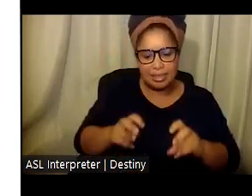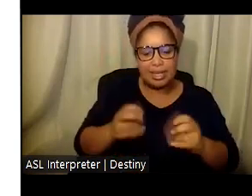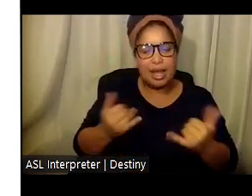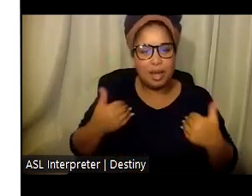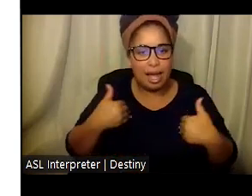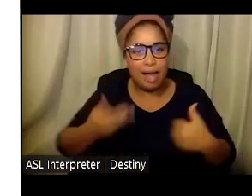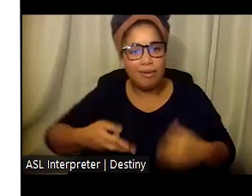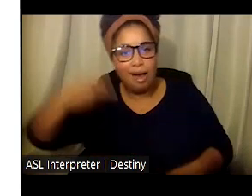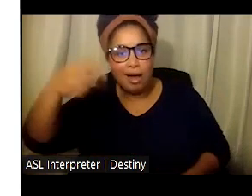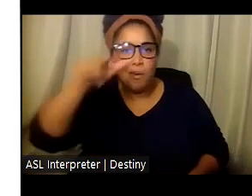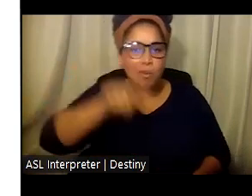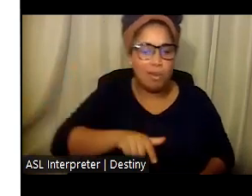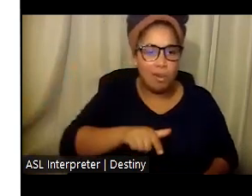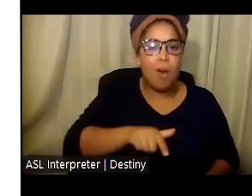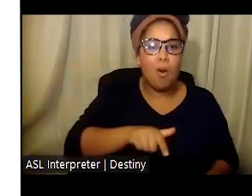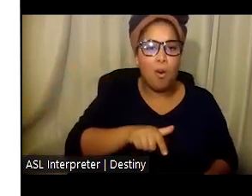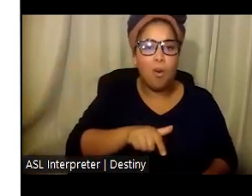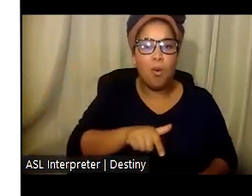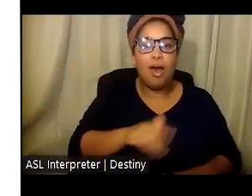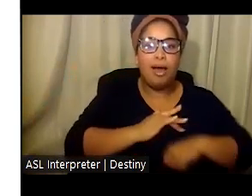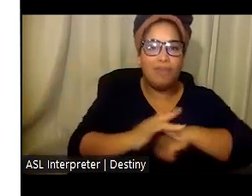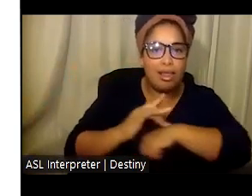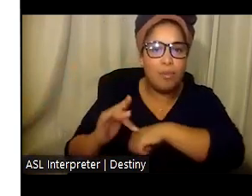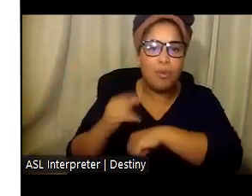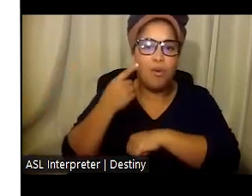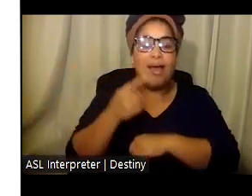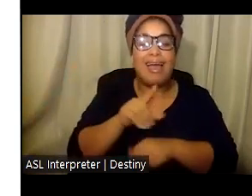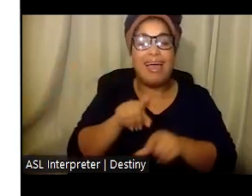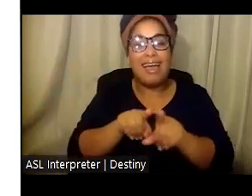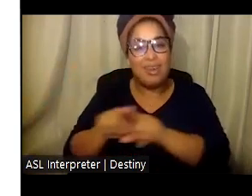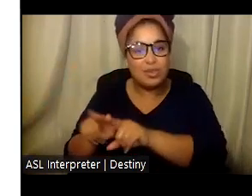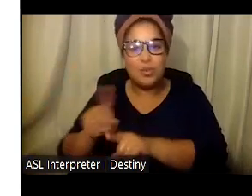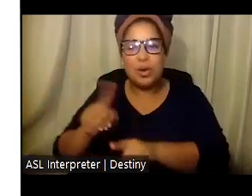or low capacity and needs. Next slide.